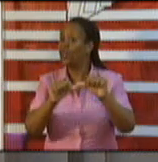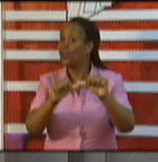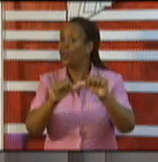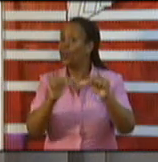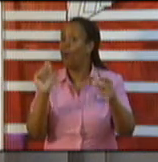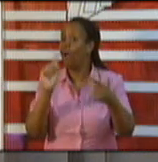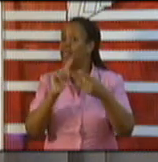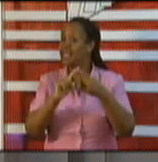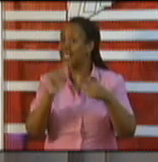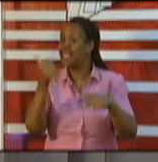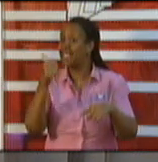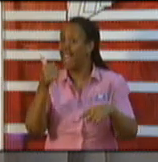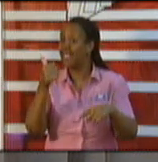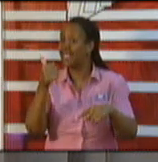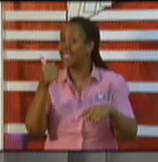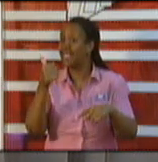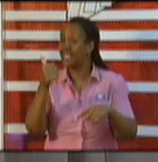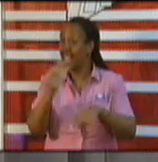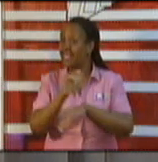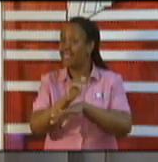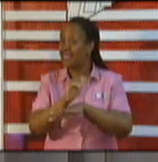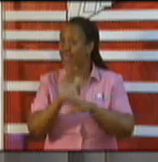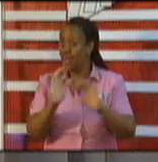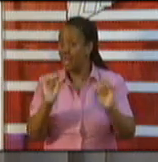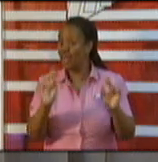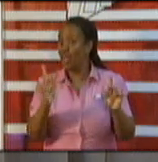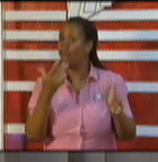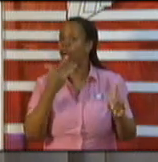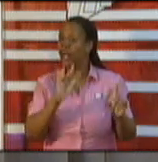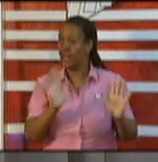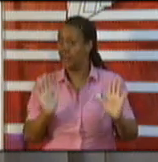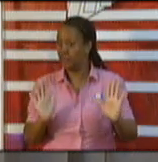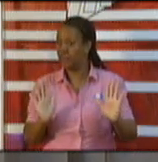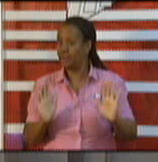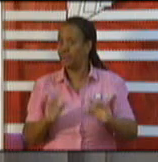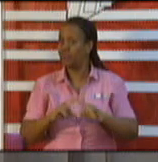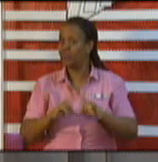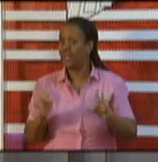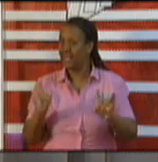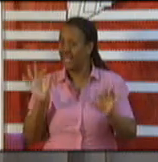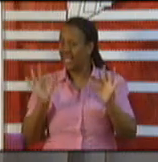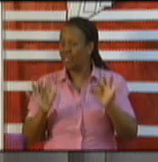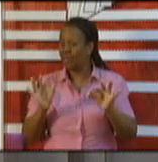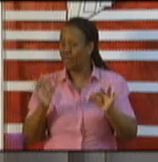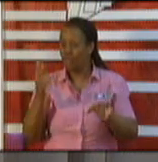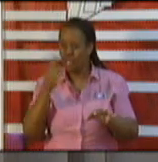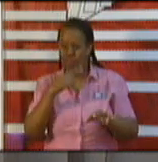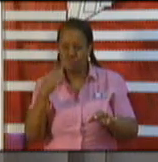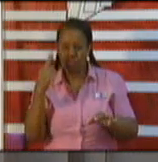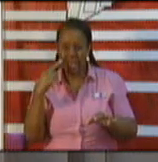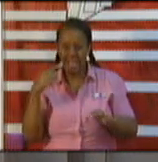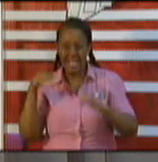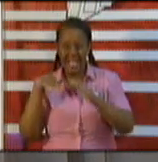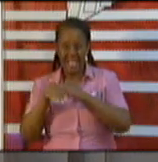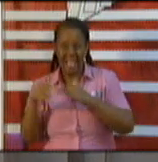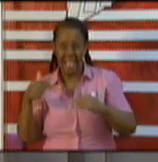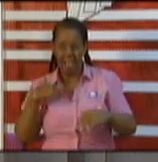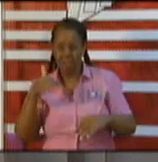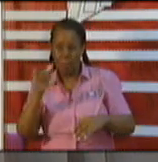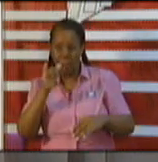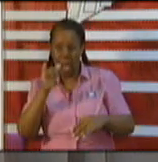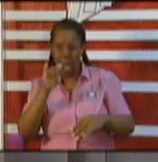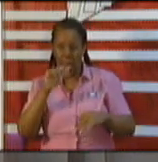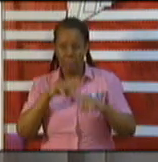a continuation of behavior, or the behavior moves to these restaurants who have bars inside, we will also roll back